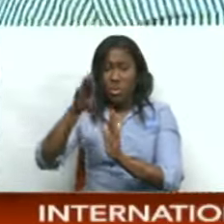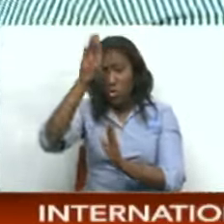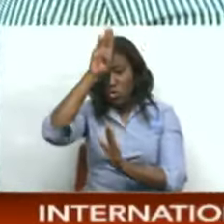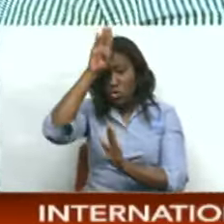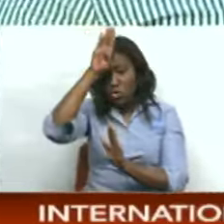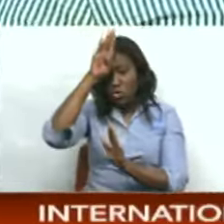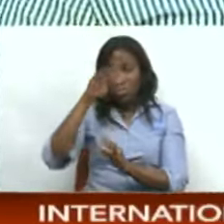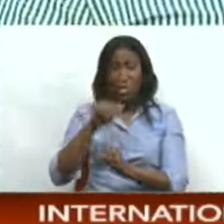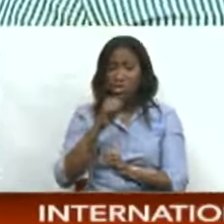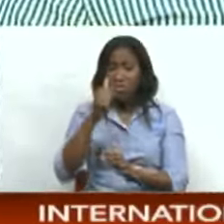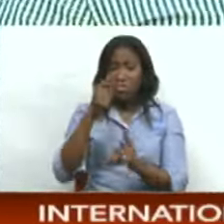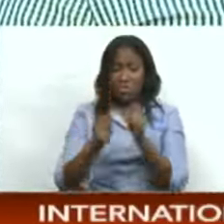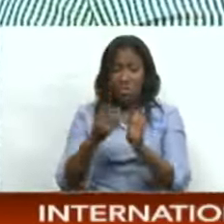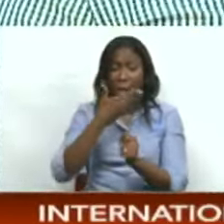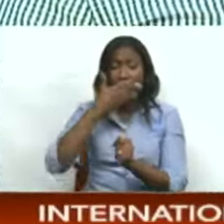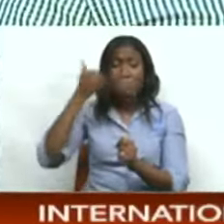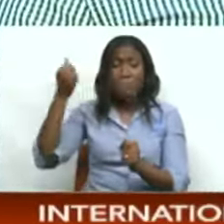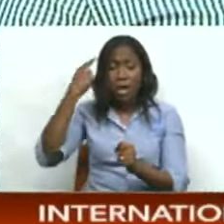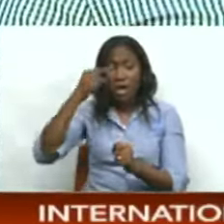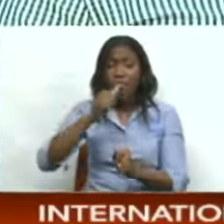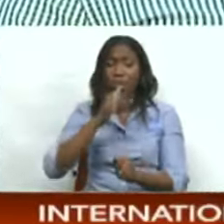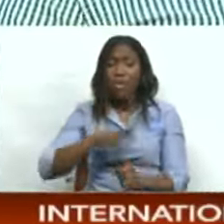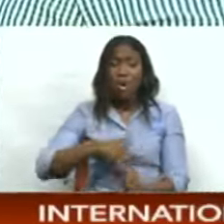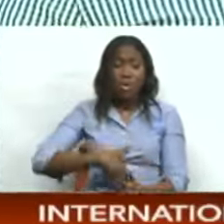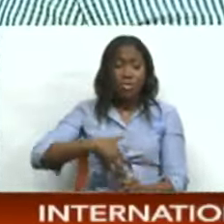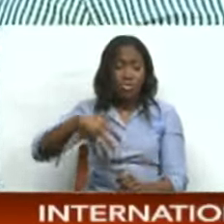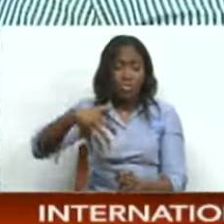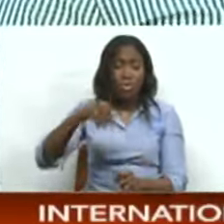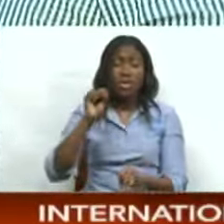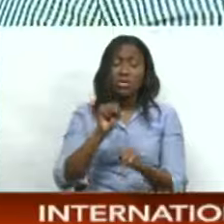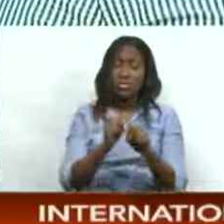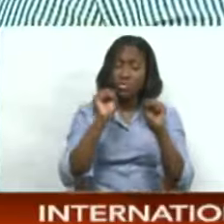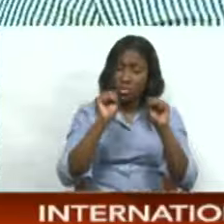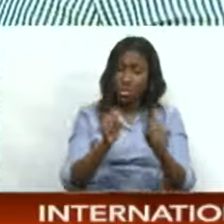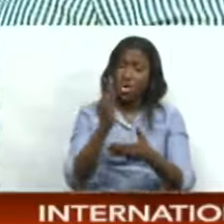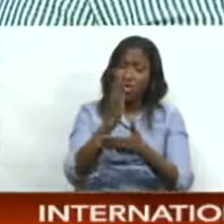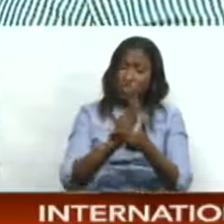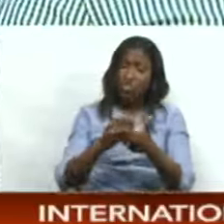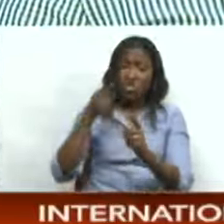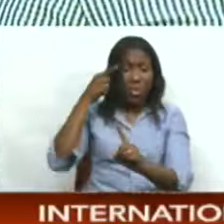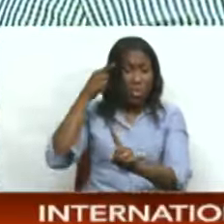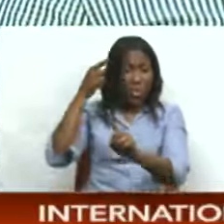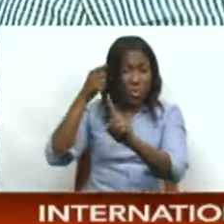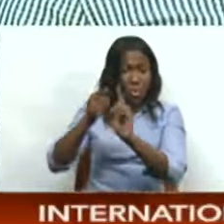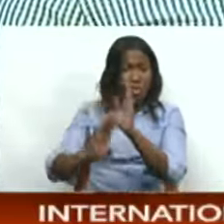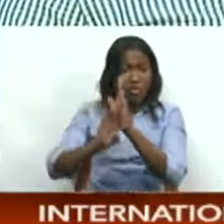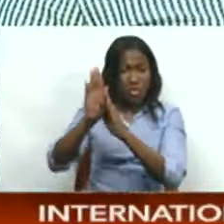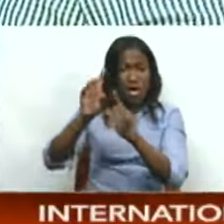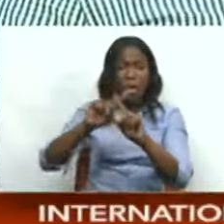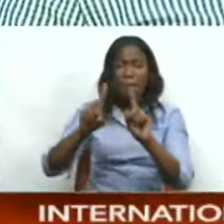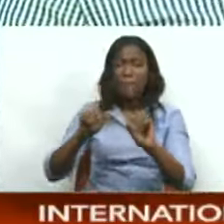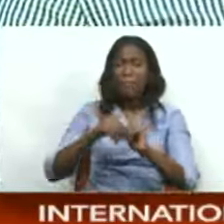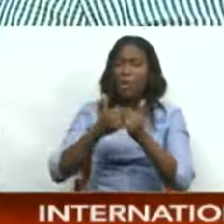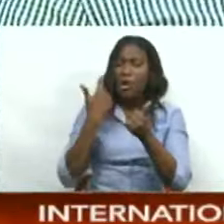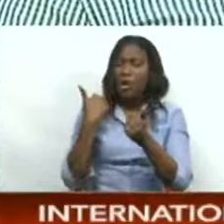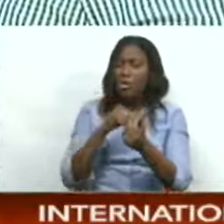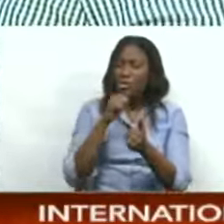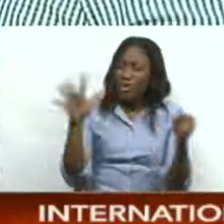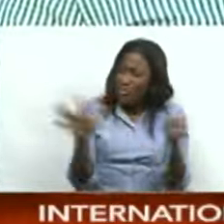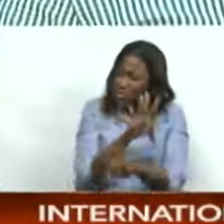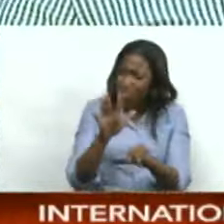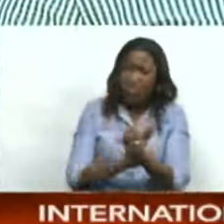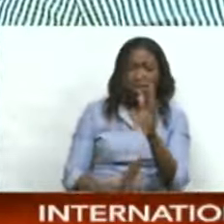But while there's been some development towards the SDGs, there are questions about what's blocking the pathway to progress